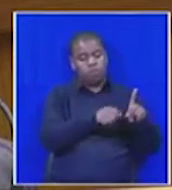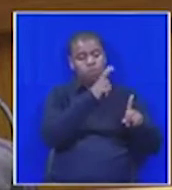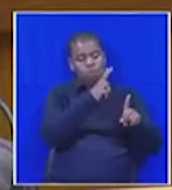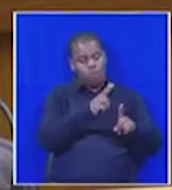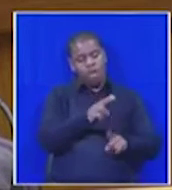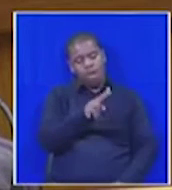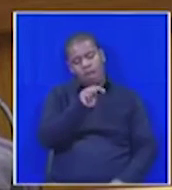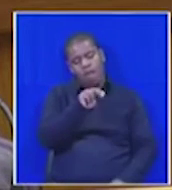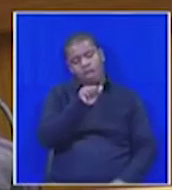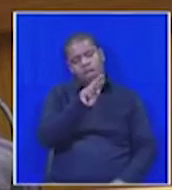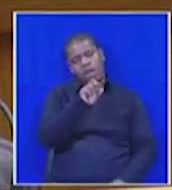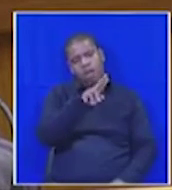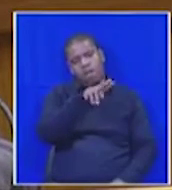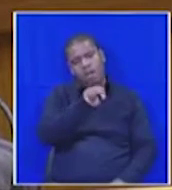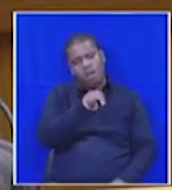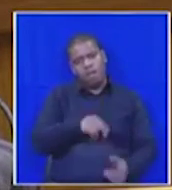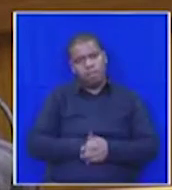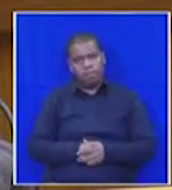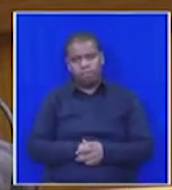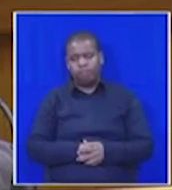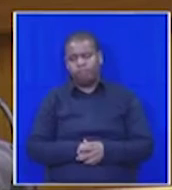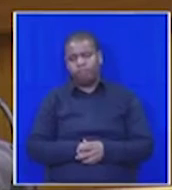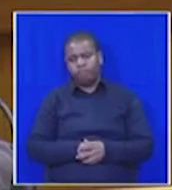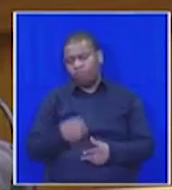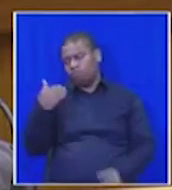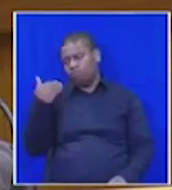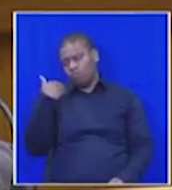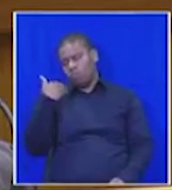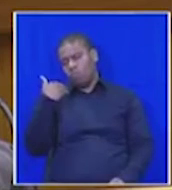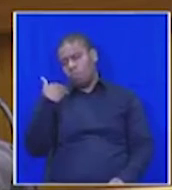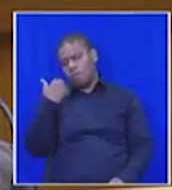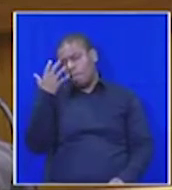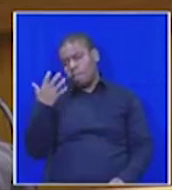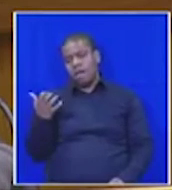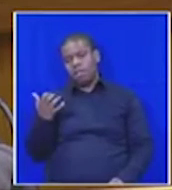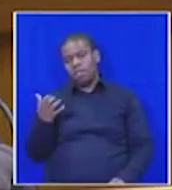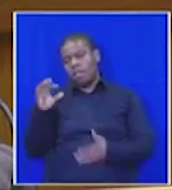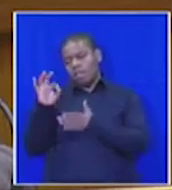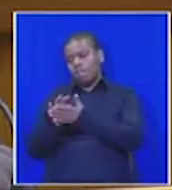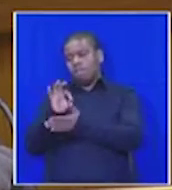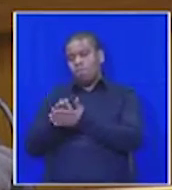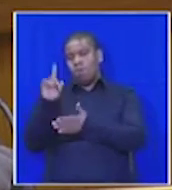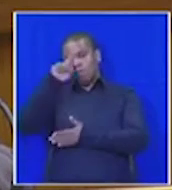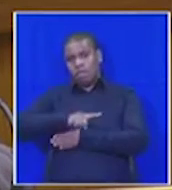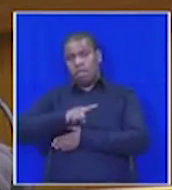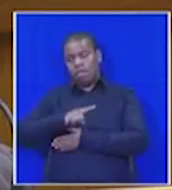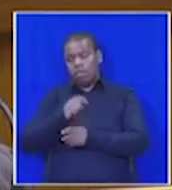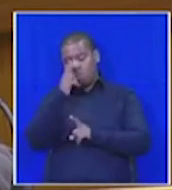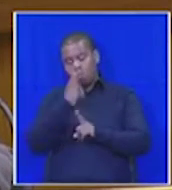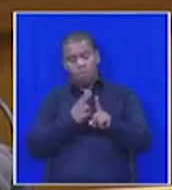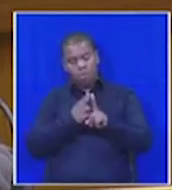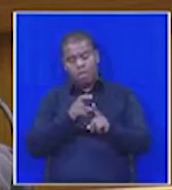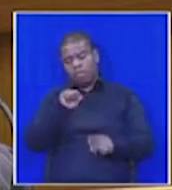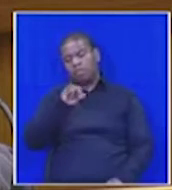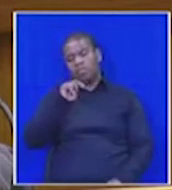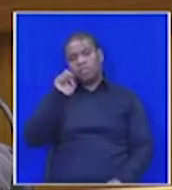Singh. As indicated during the budget vote debate on public enterprises, Honorable Singh said